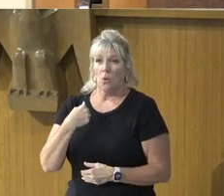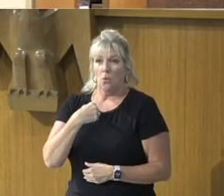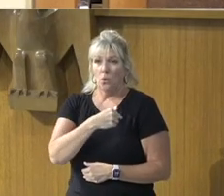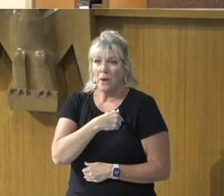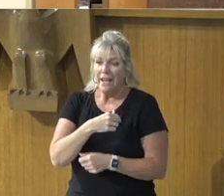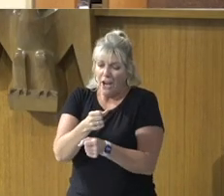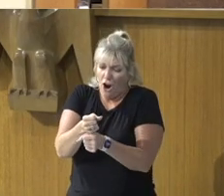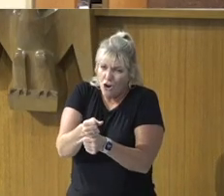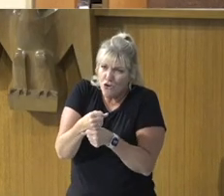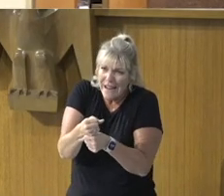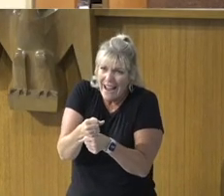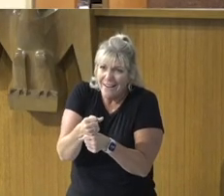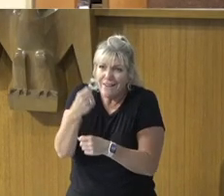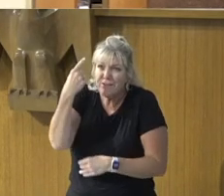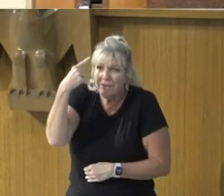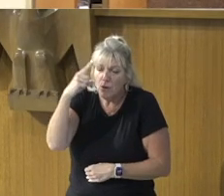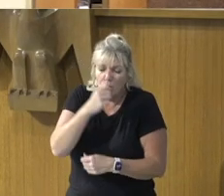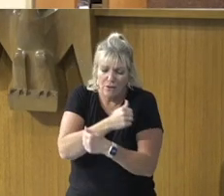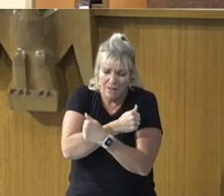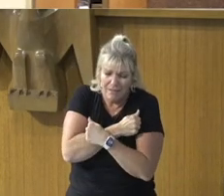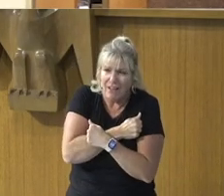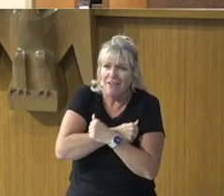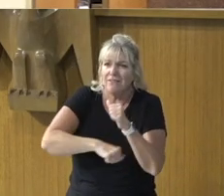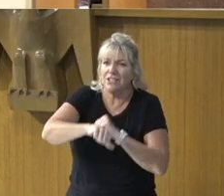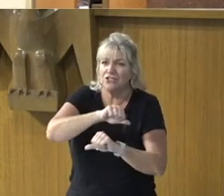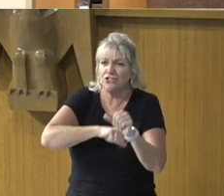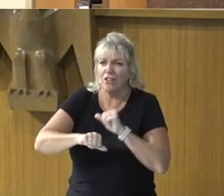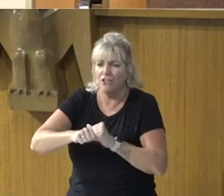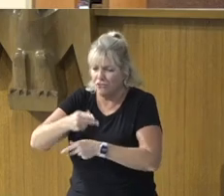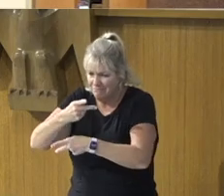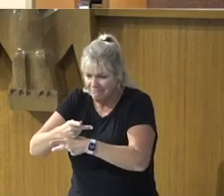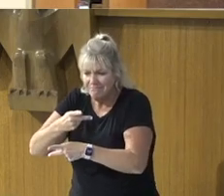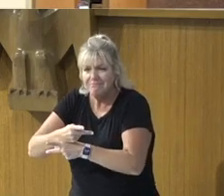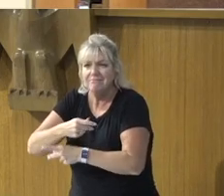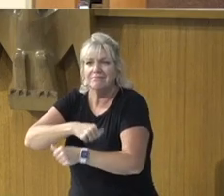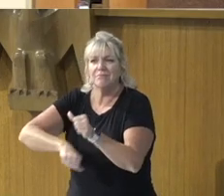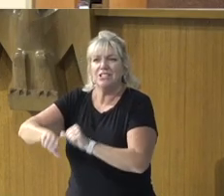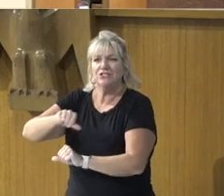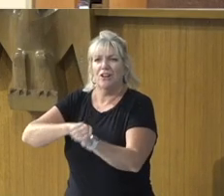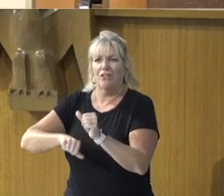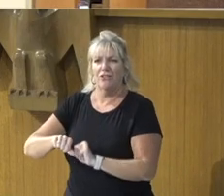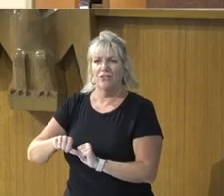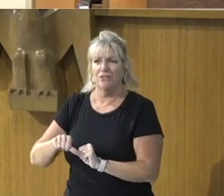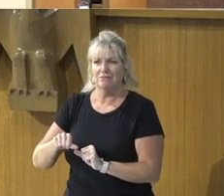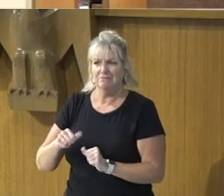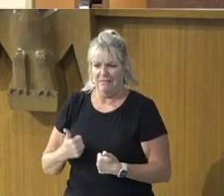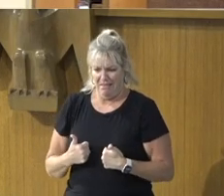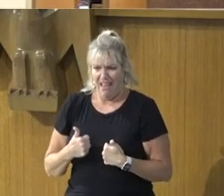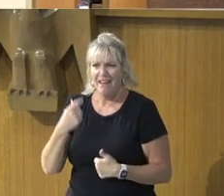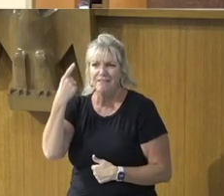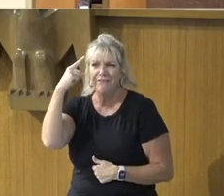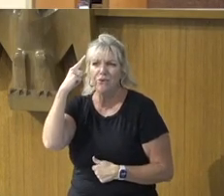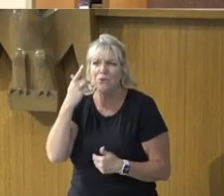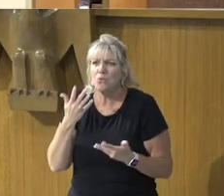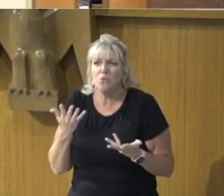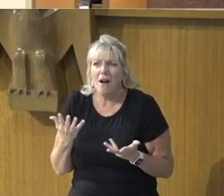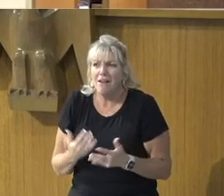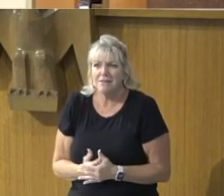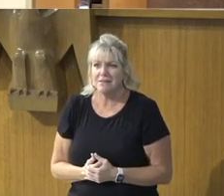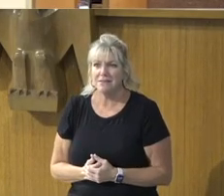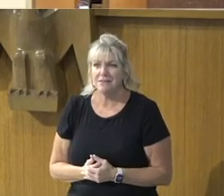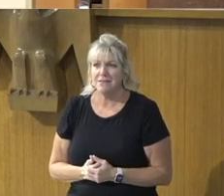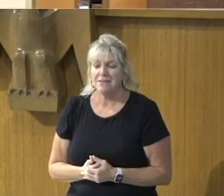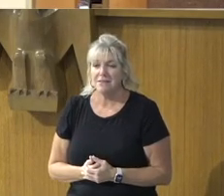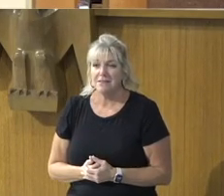and care, For one another, I mean, What else, Is life for, But when we, Wrongly use,